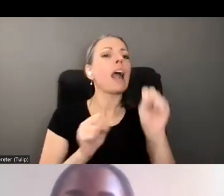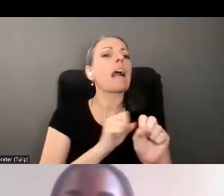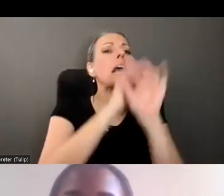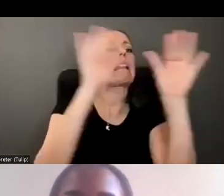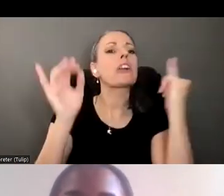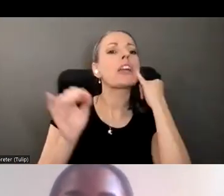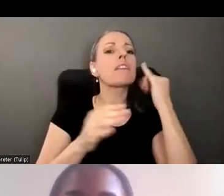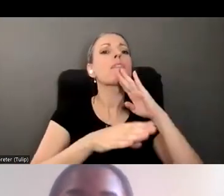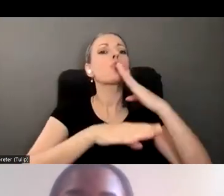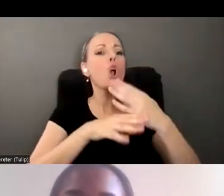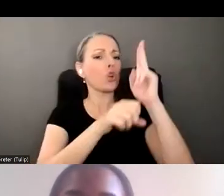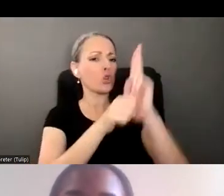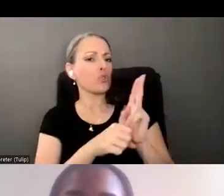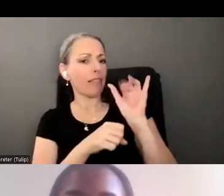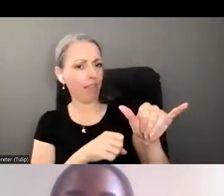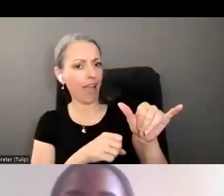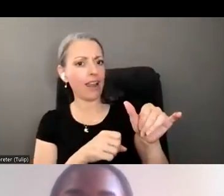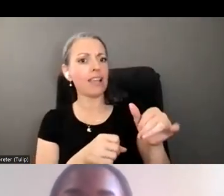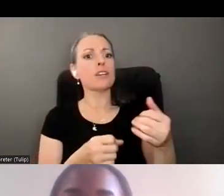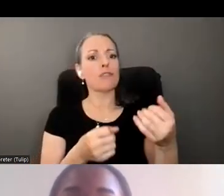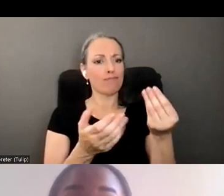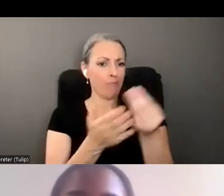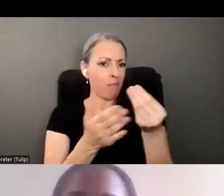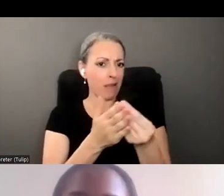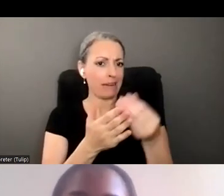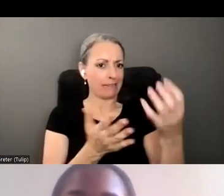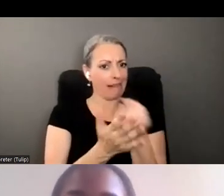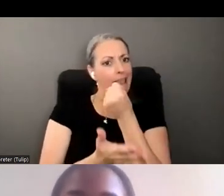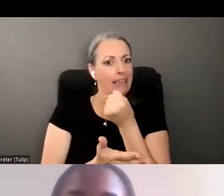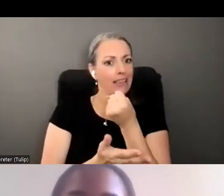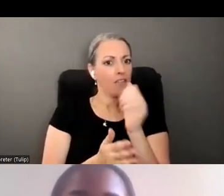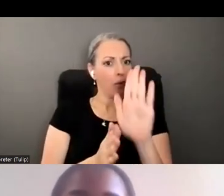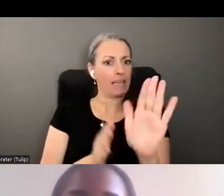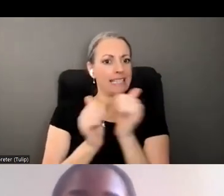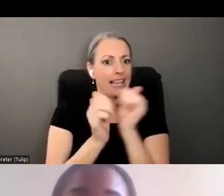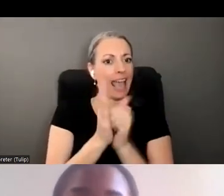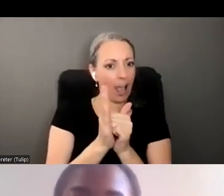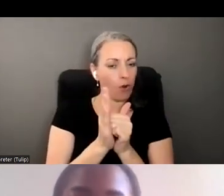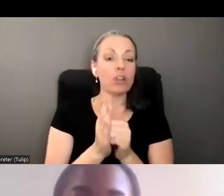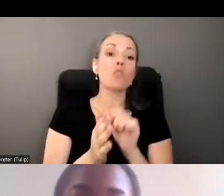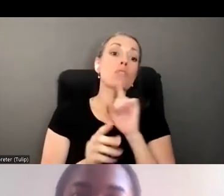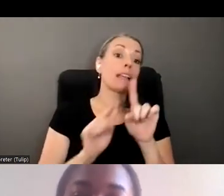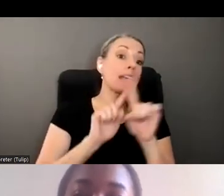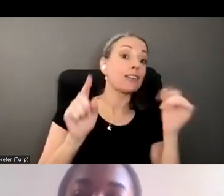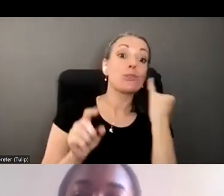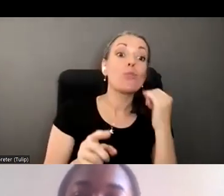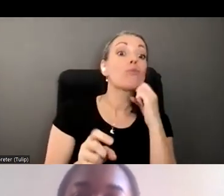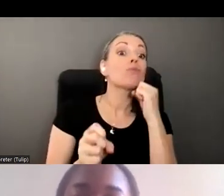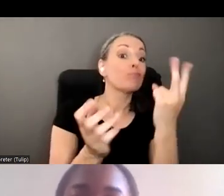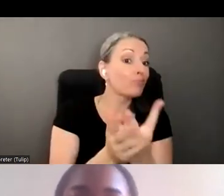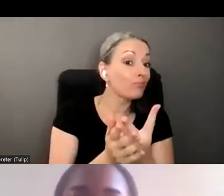is using that to make withdrawals. It's completely unclear if the power of attorney is valid at all. So